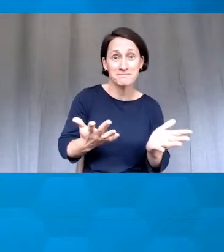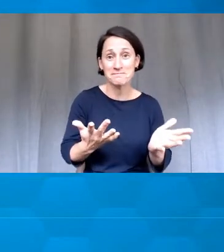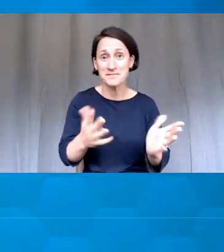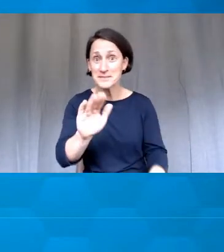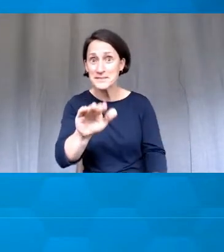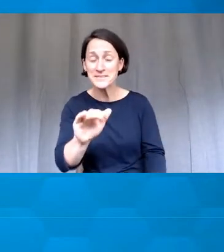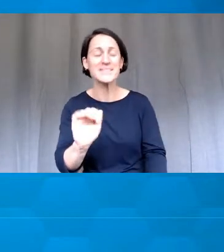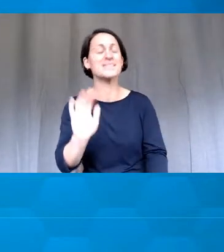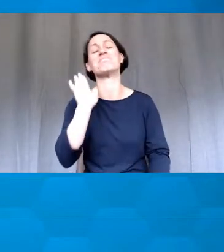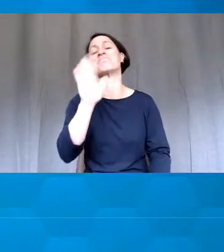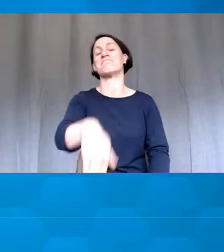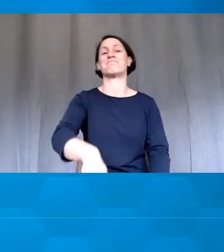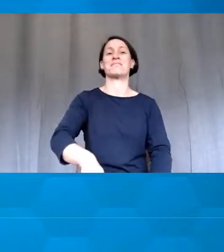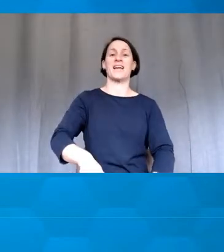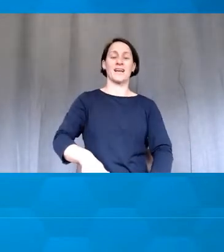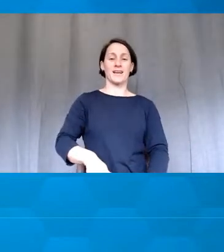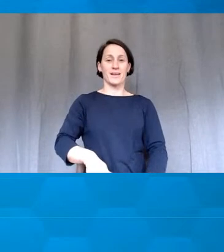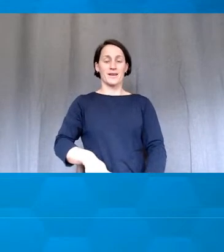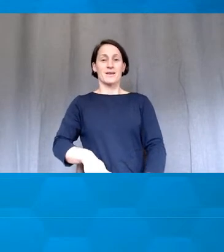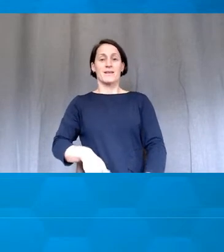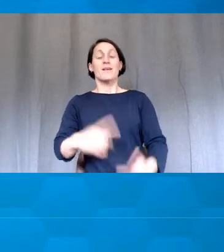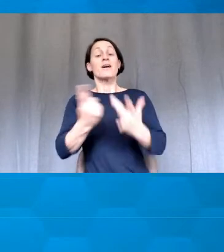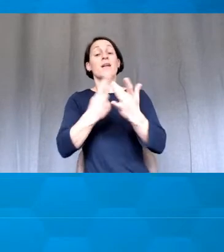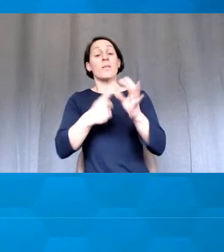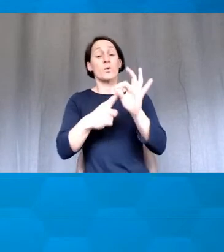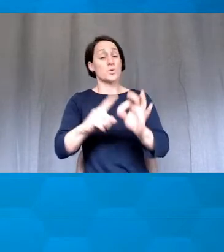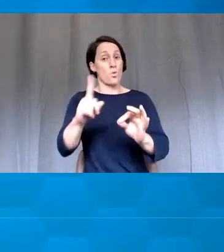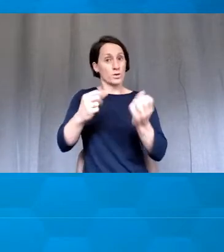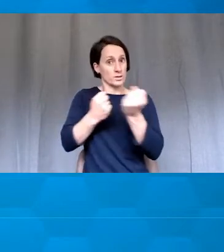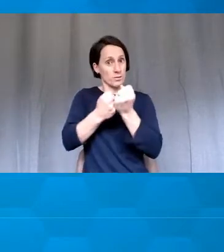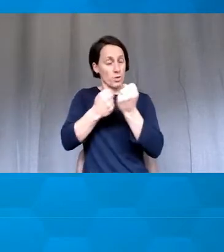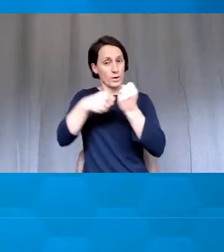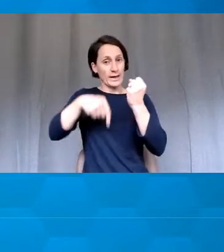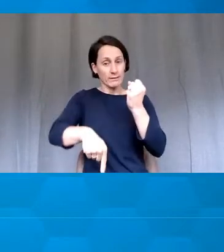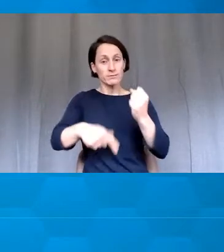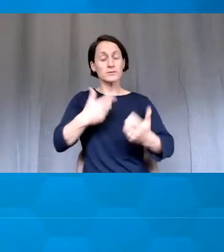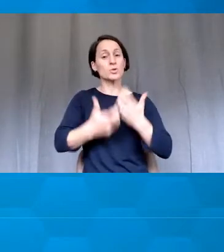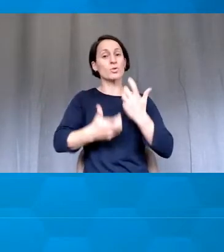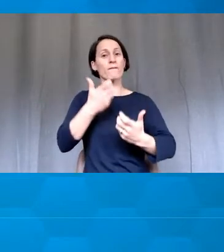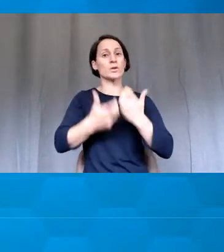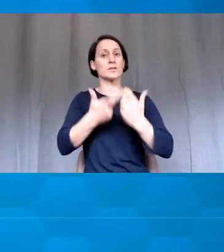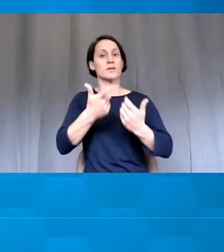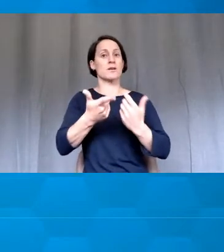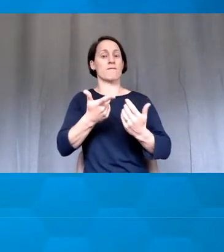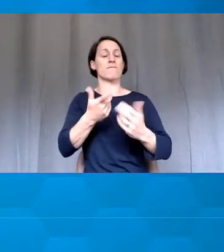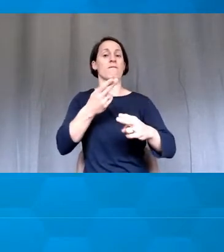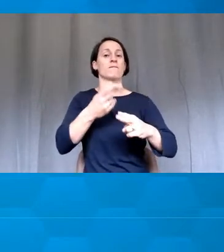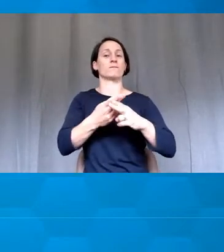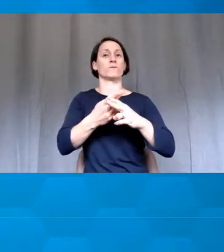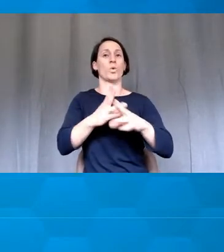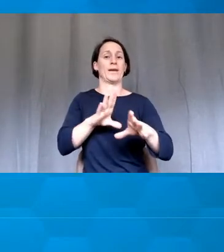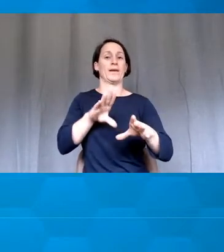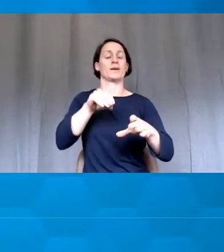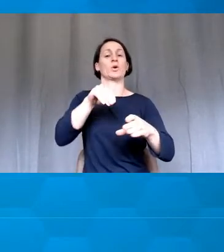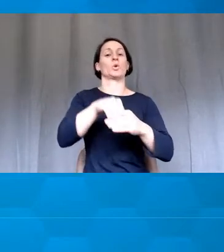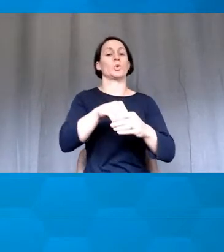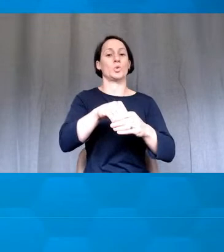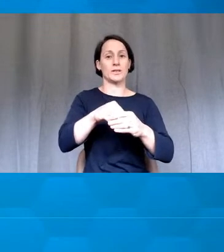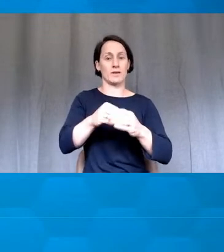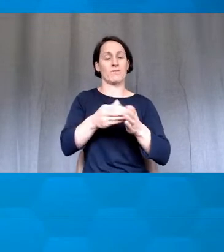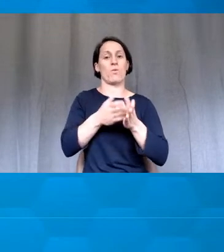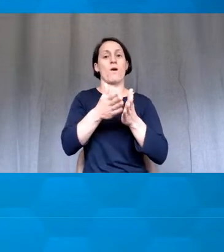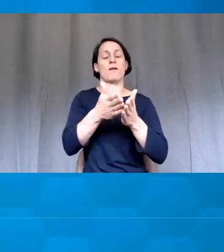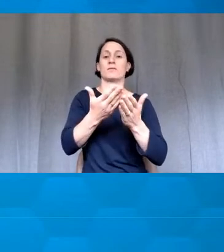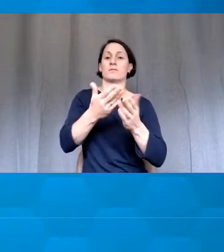Here's another one. What support is there in UNSW for learning inclusive methods or developing your own teaching practice? How do